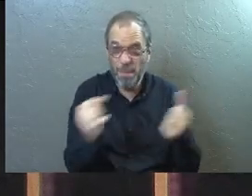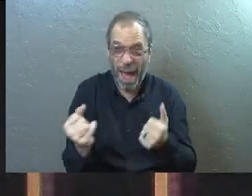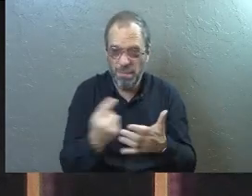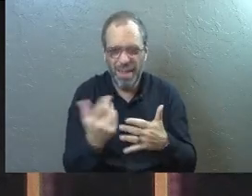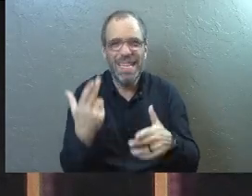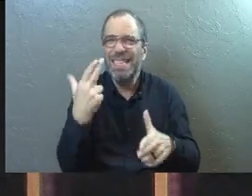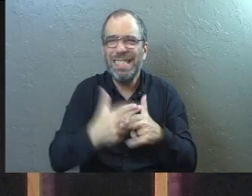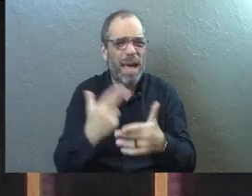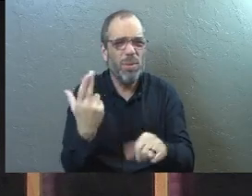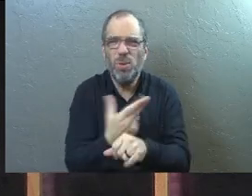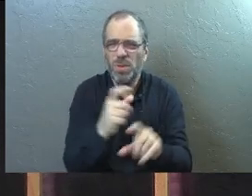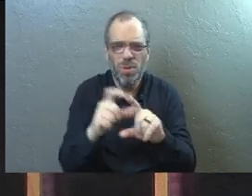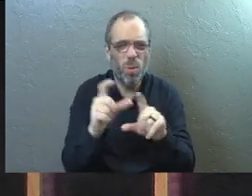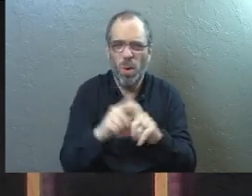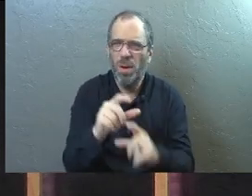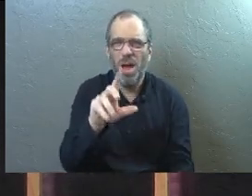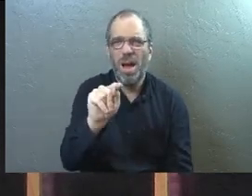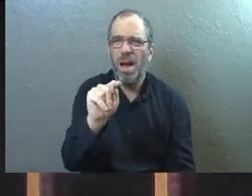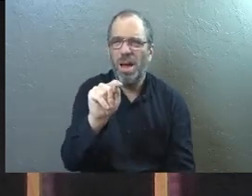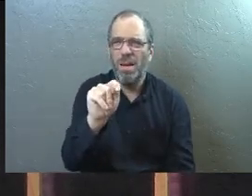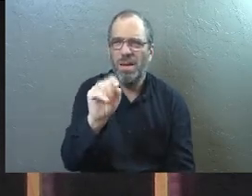Stop using words like terminal, guys.